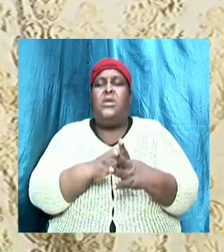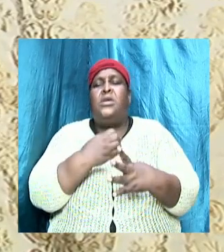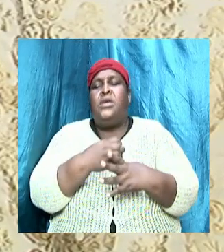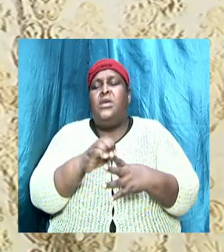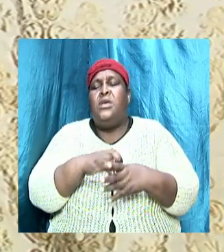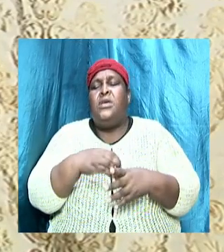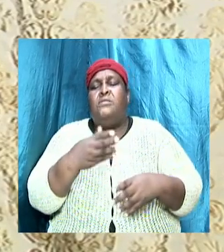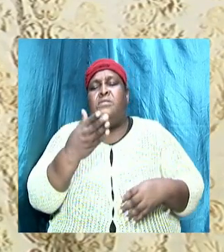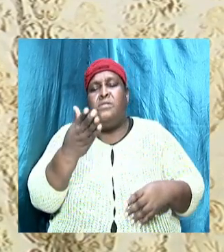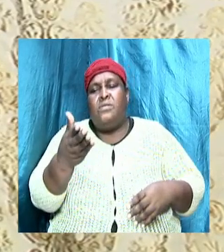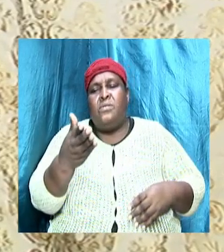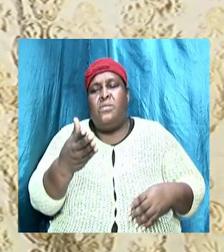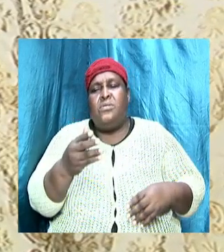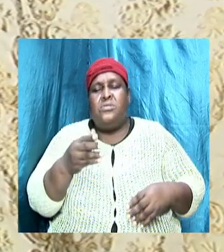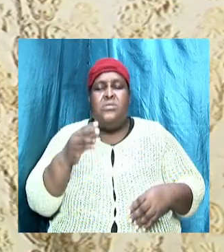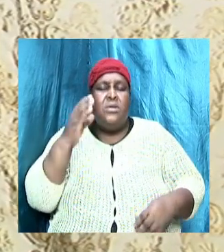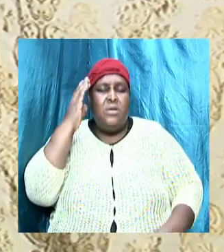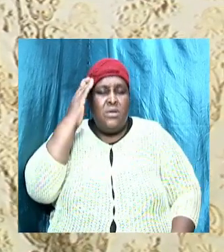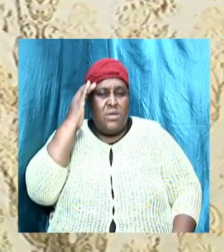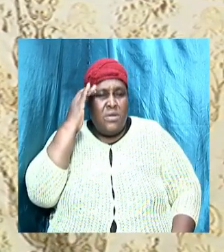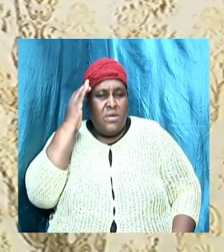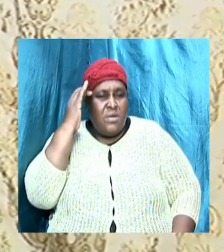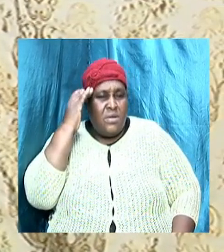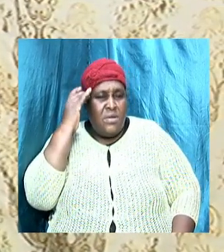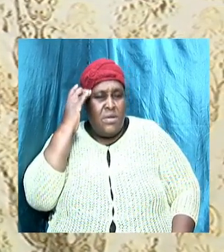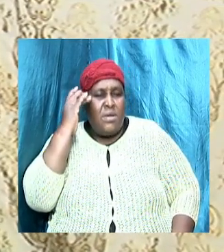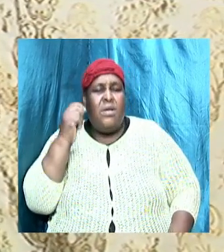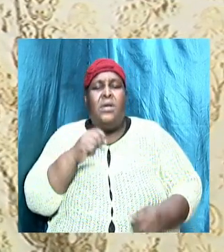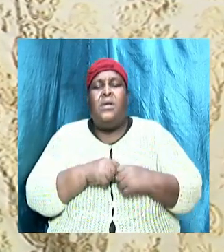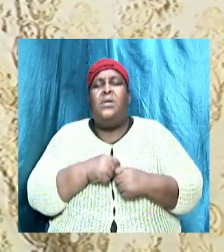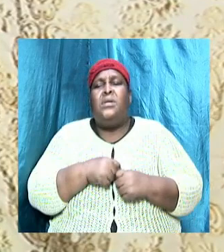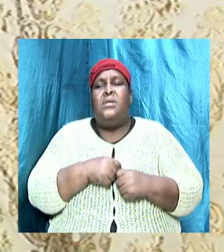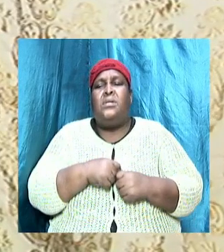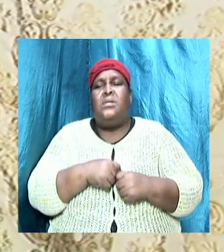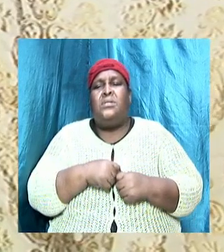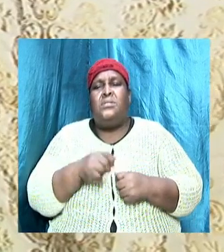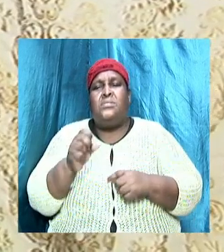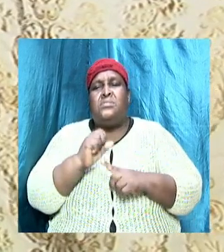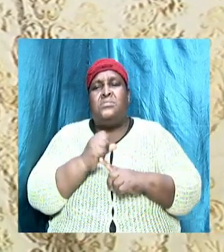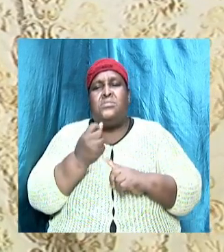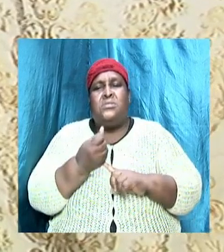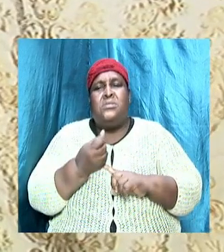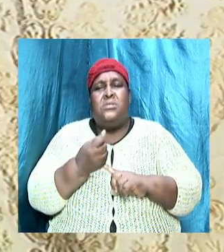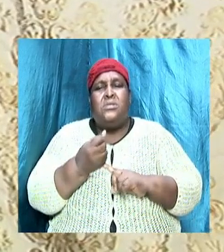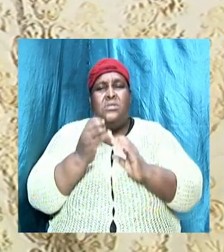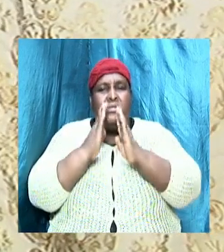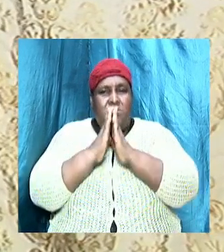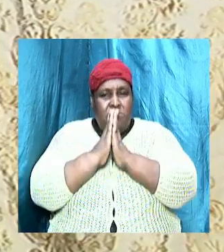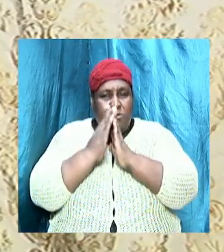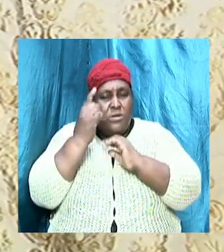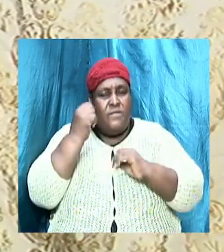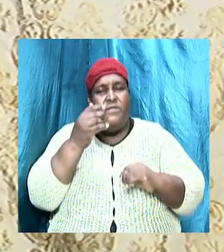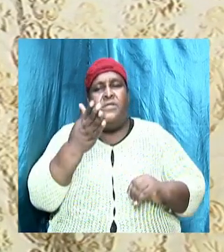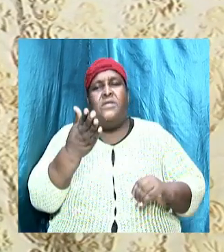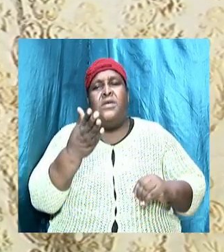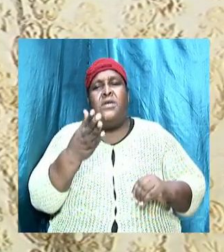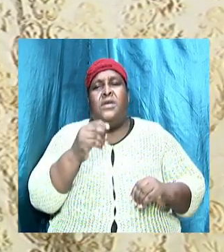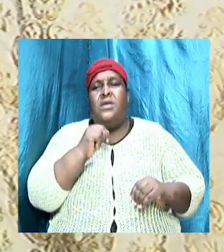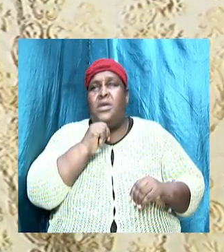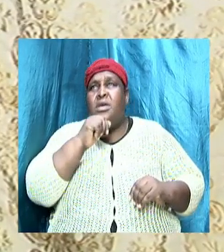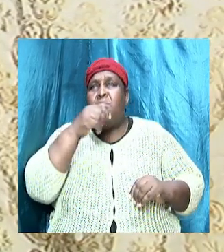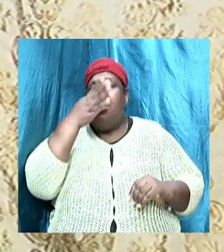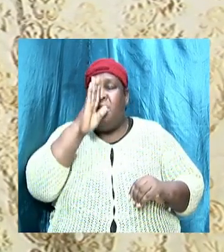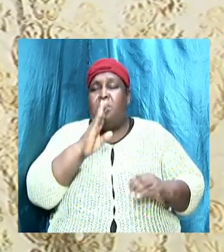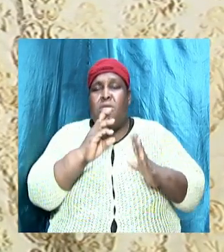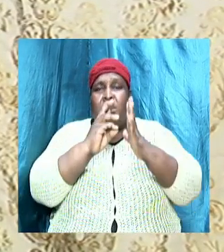who, you know, we consider a minister society. We, you know, just want to bear them in prayer, because, you know, it is not His will, the Bible